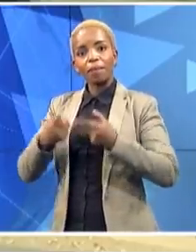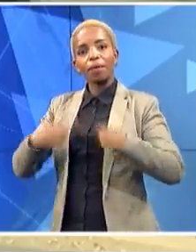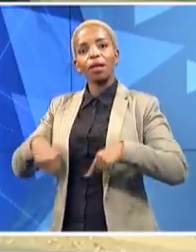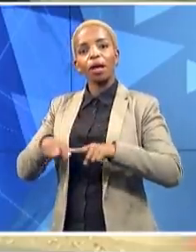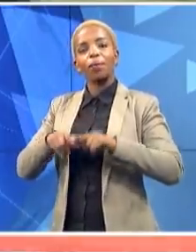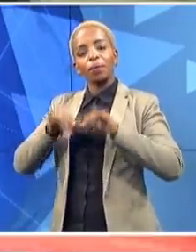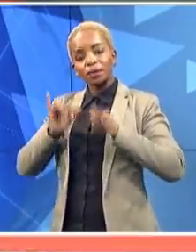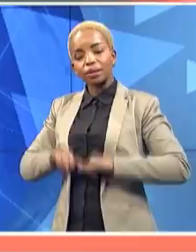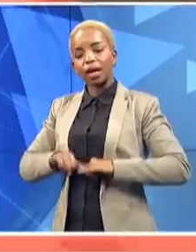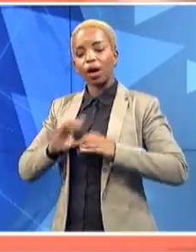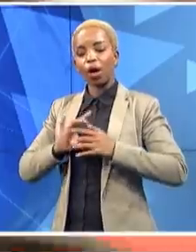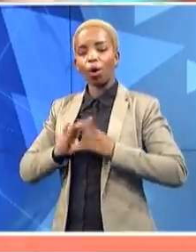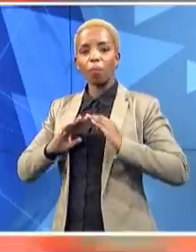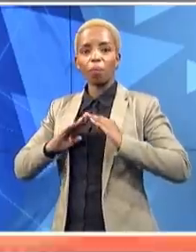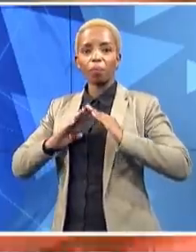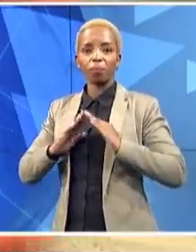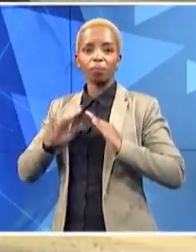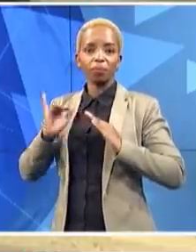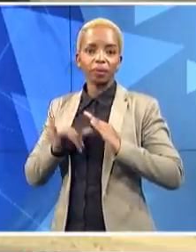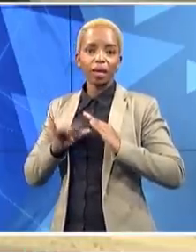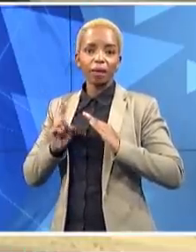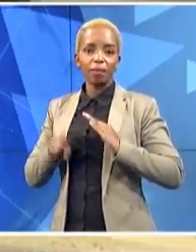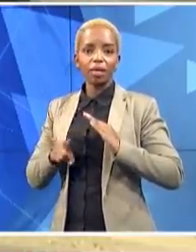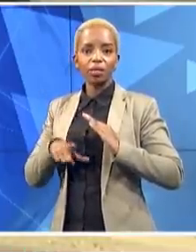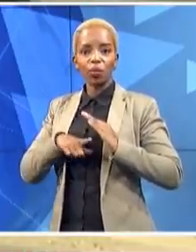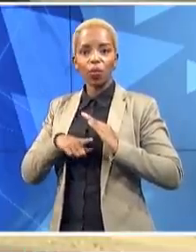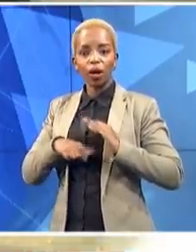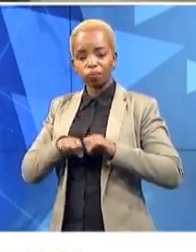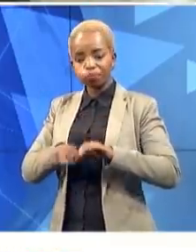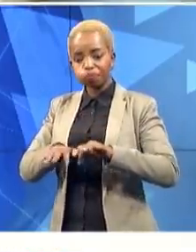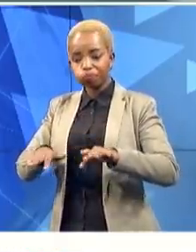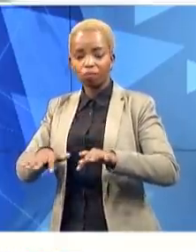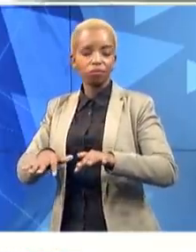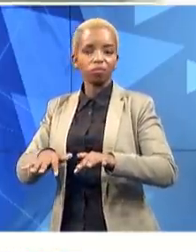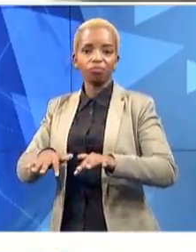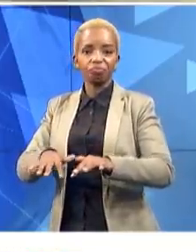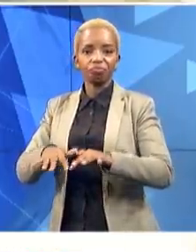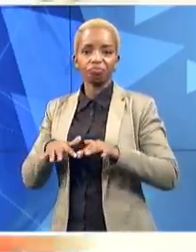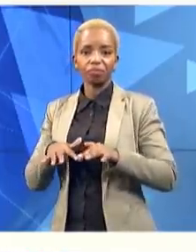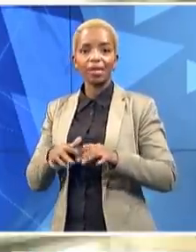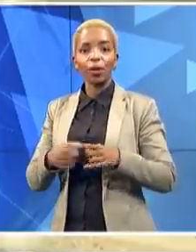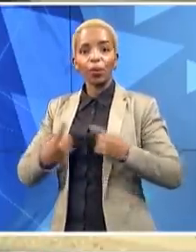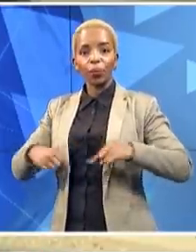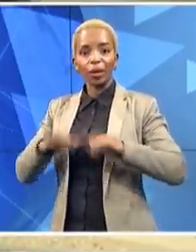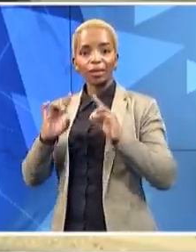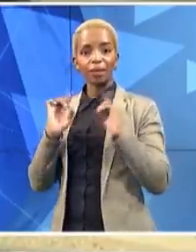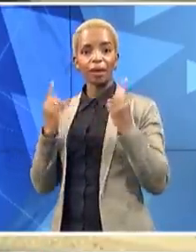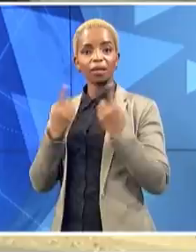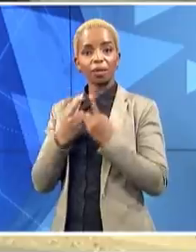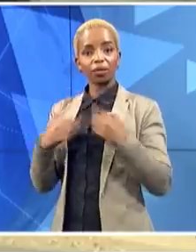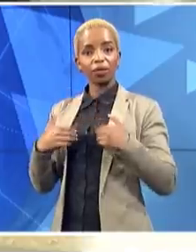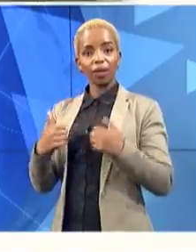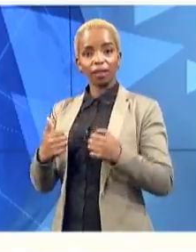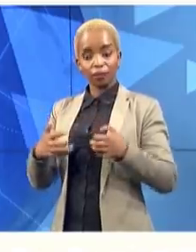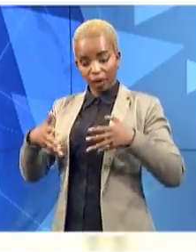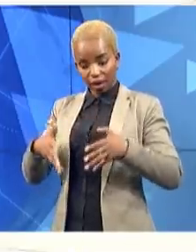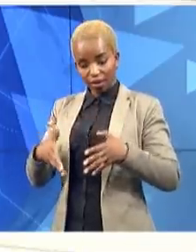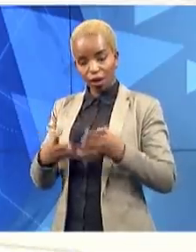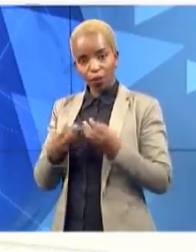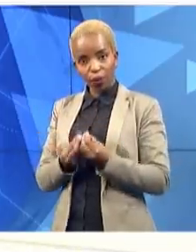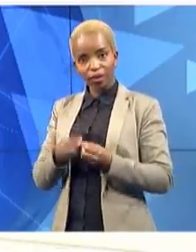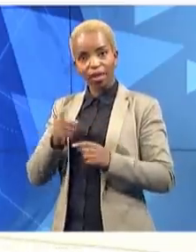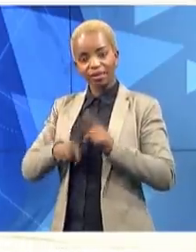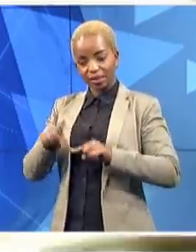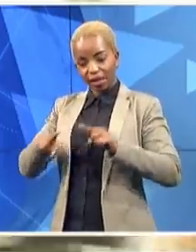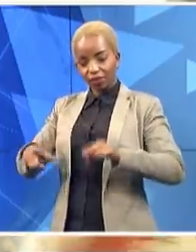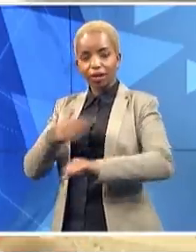spread. So as the Department of Health, we are here with different stakeholders. We've been sitting meetings with the